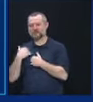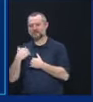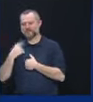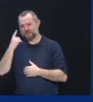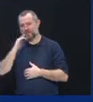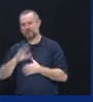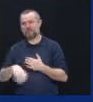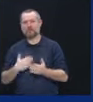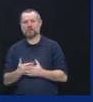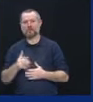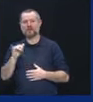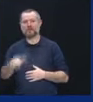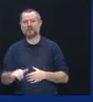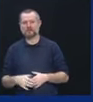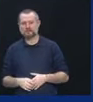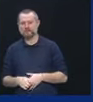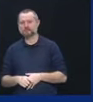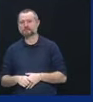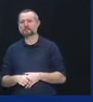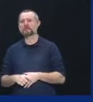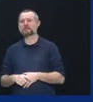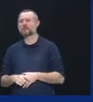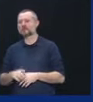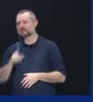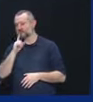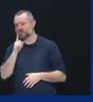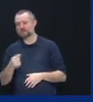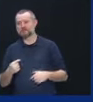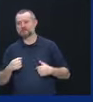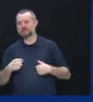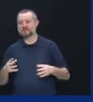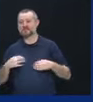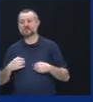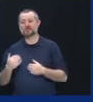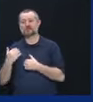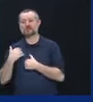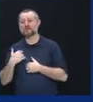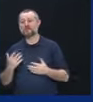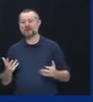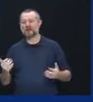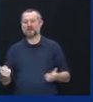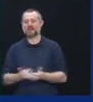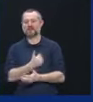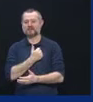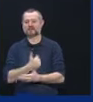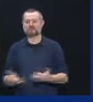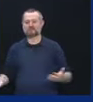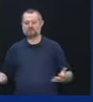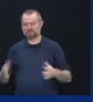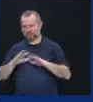because I take responsibility for all of it, period.